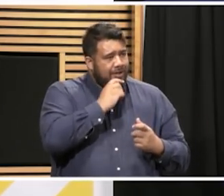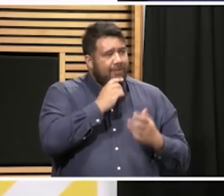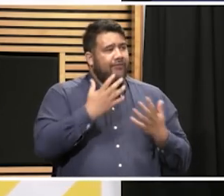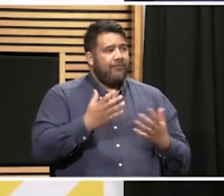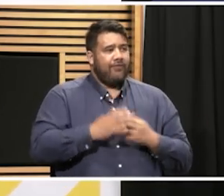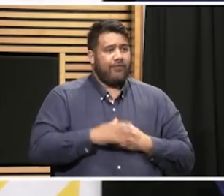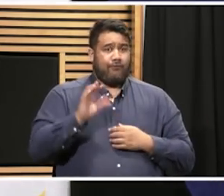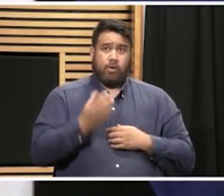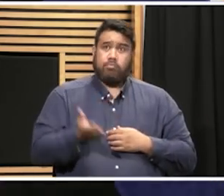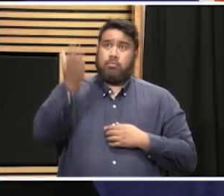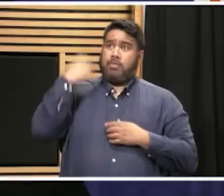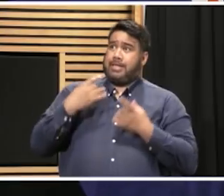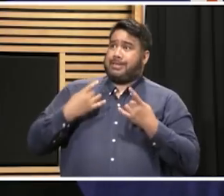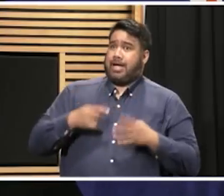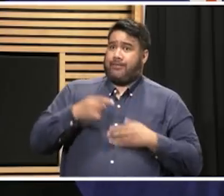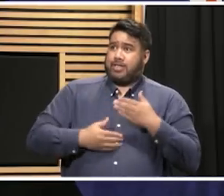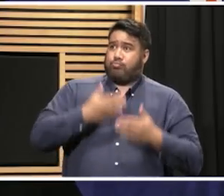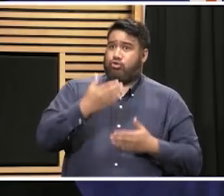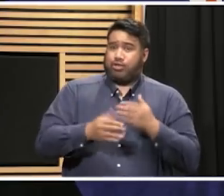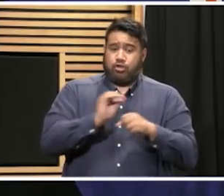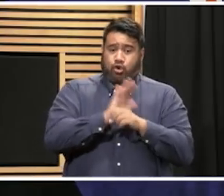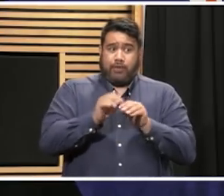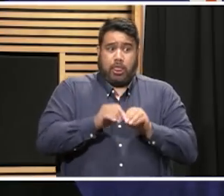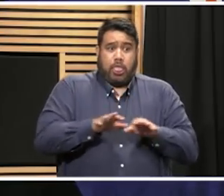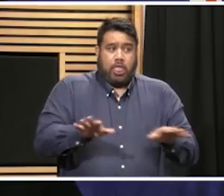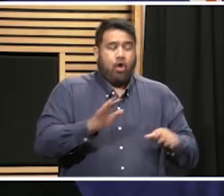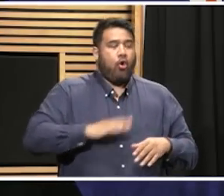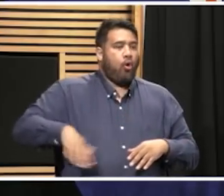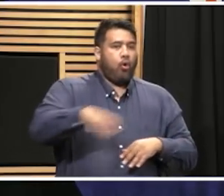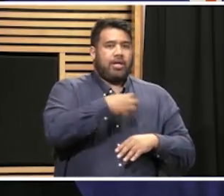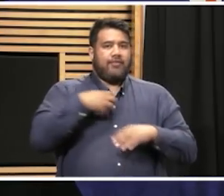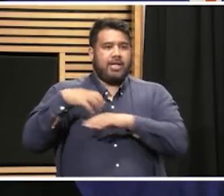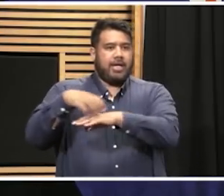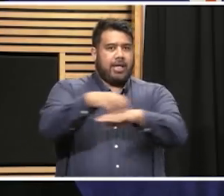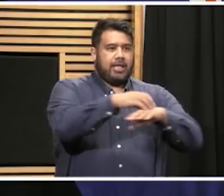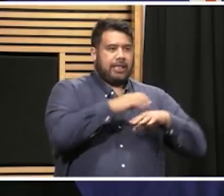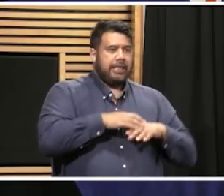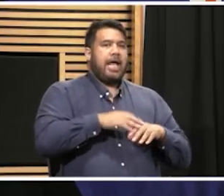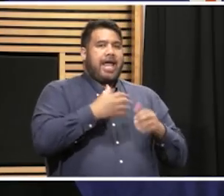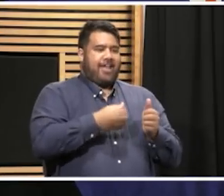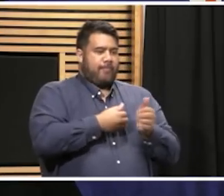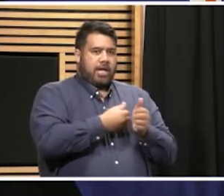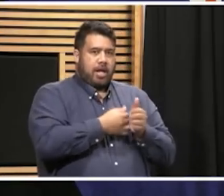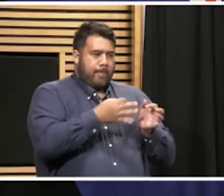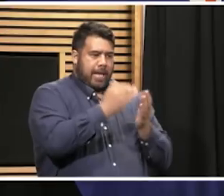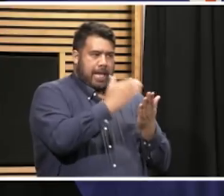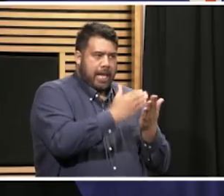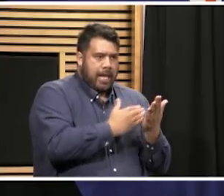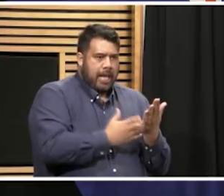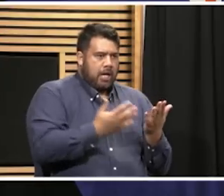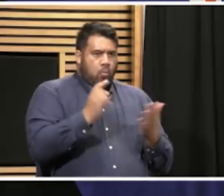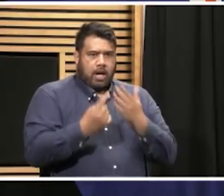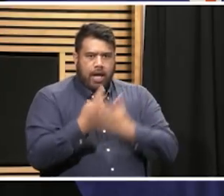like every other government agency and essential workforces around building a contingency so we have a